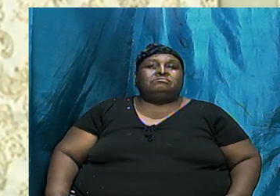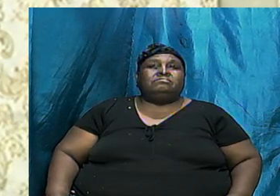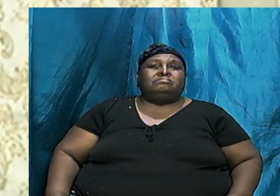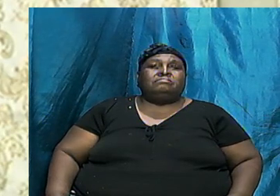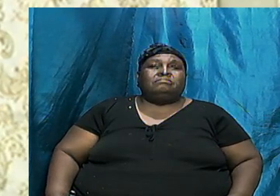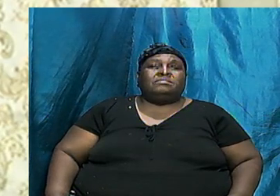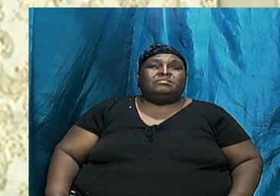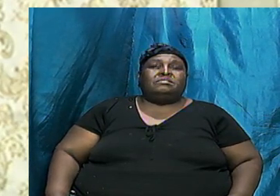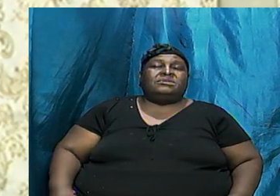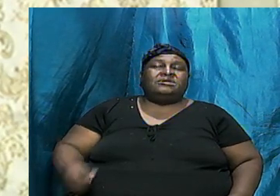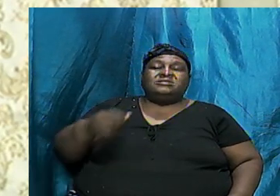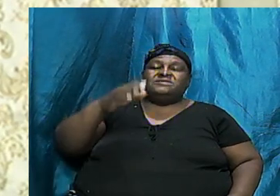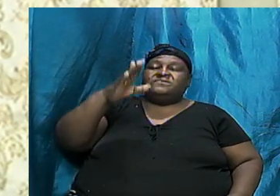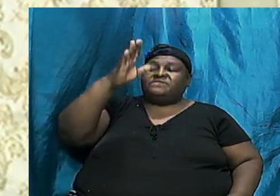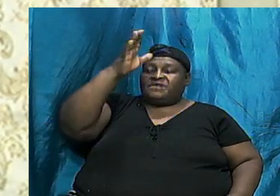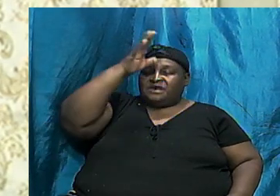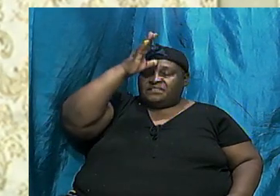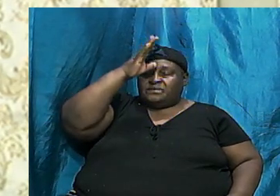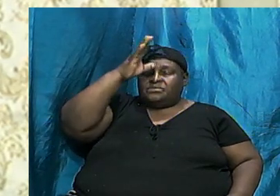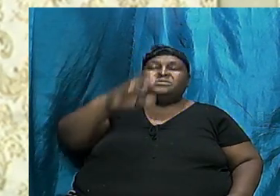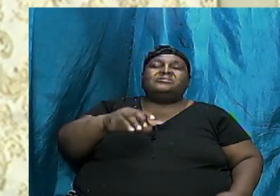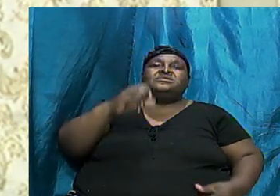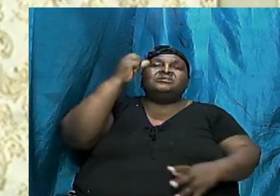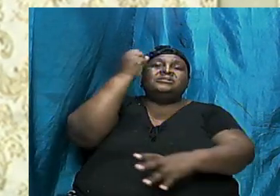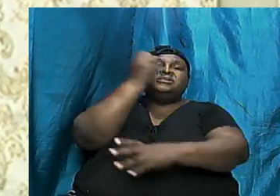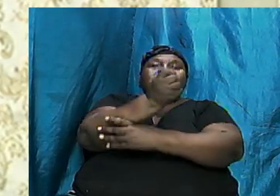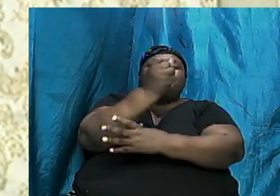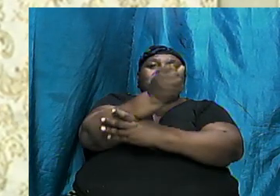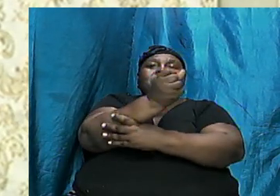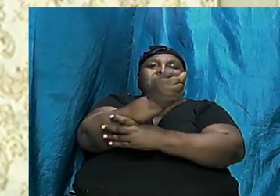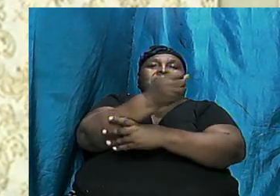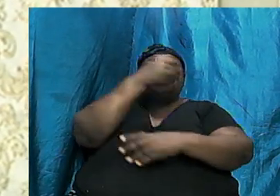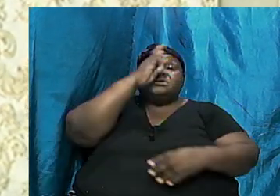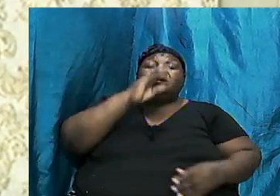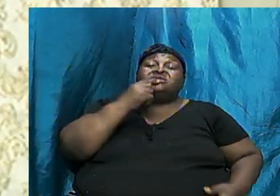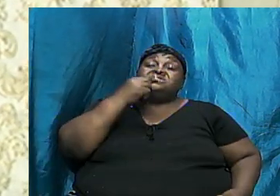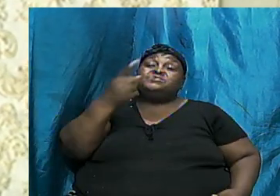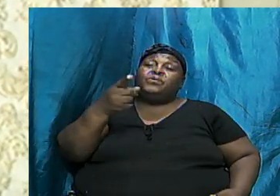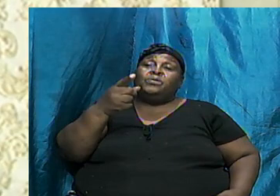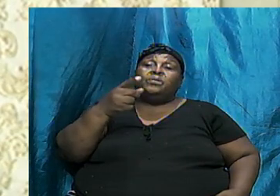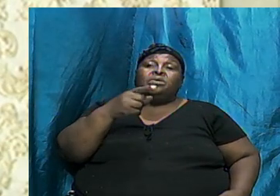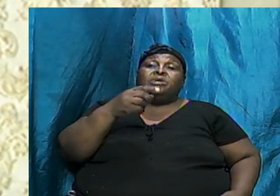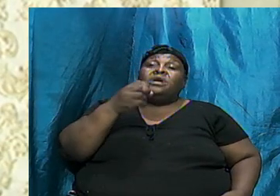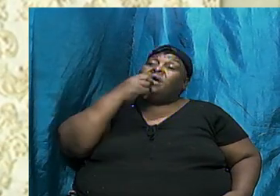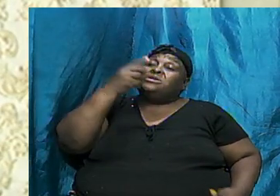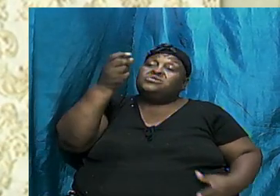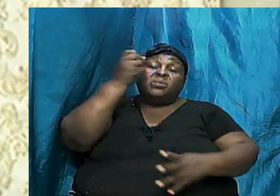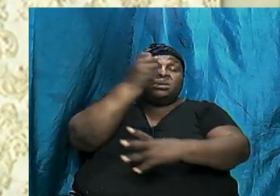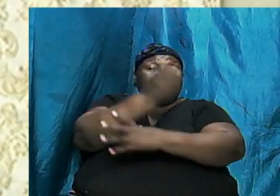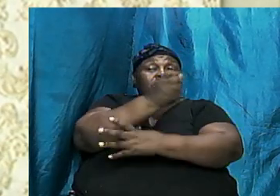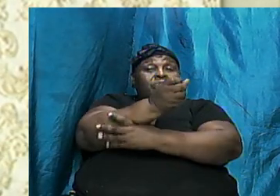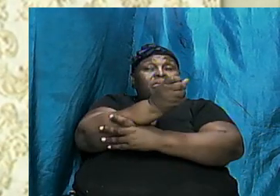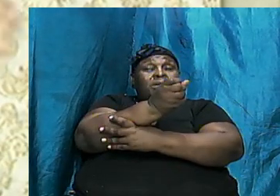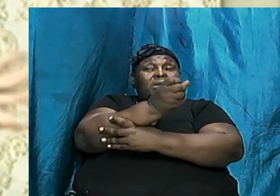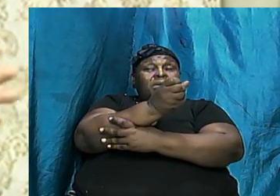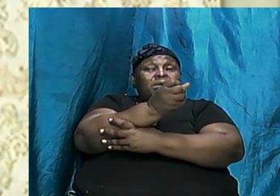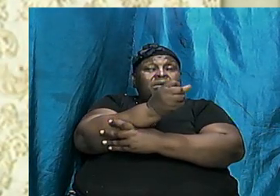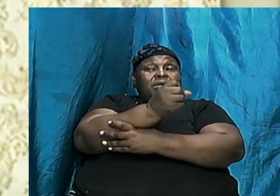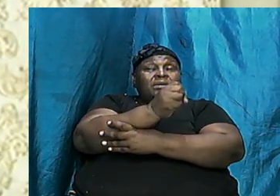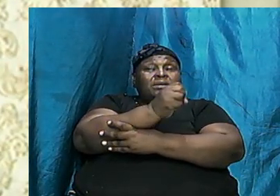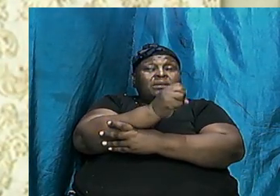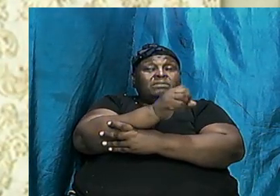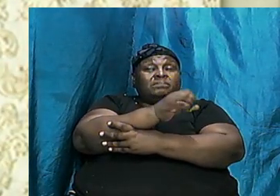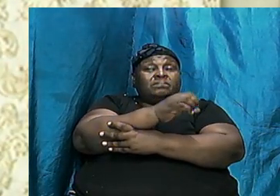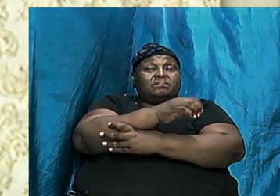Abraham But God Spoke And Told Abraham Now It might Sound Callous And Hard